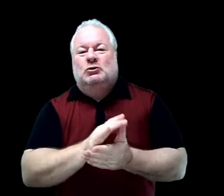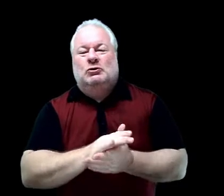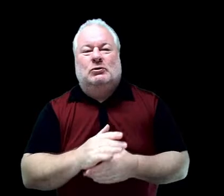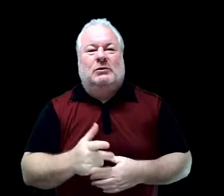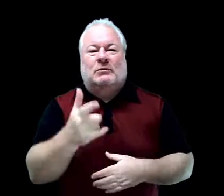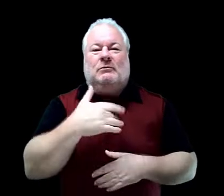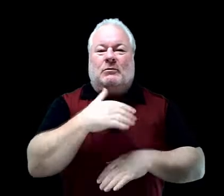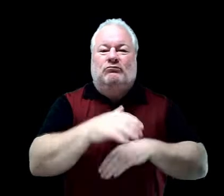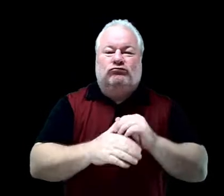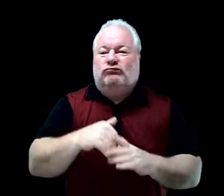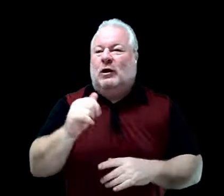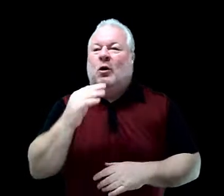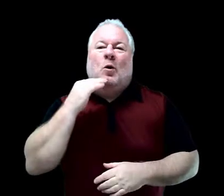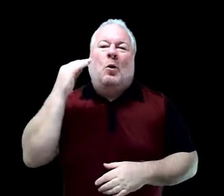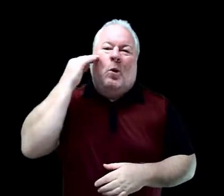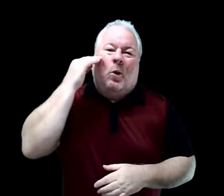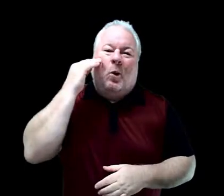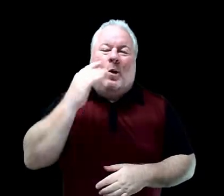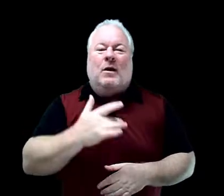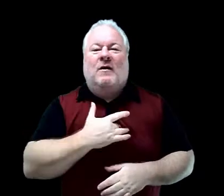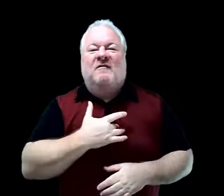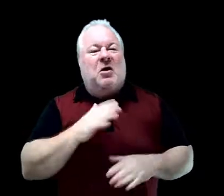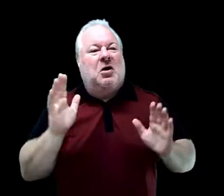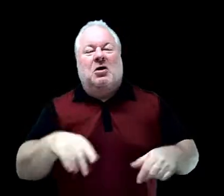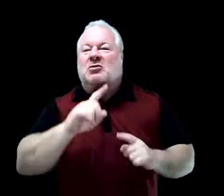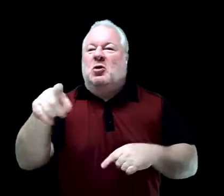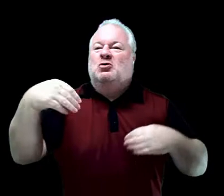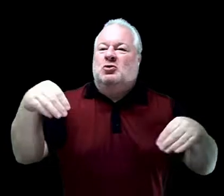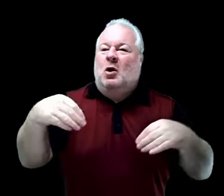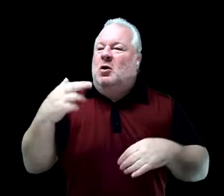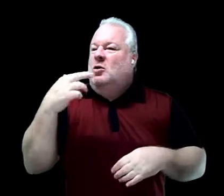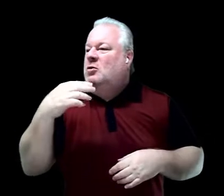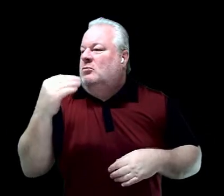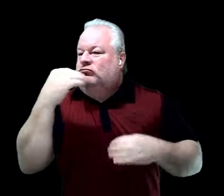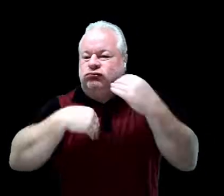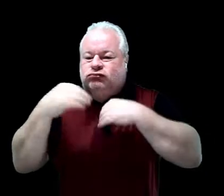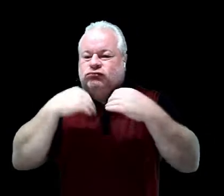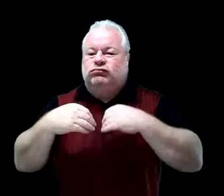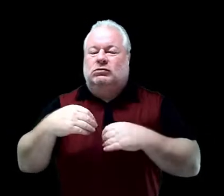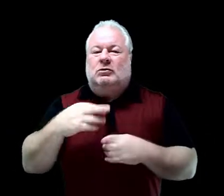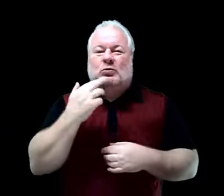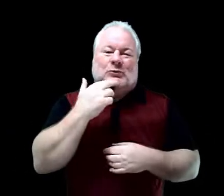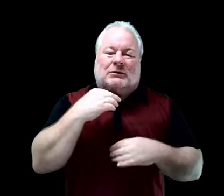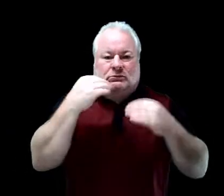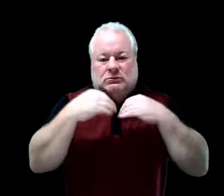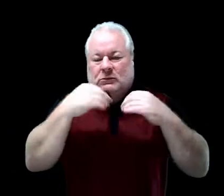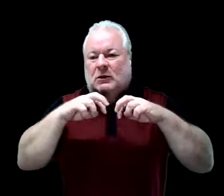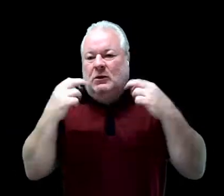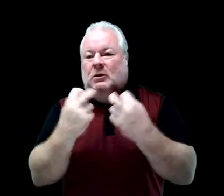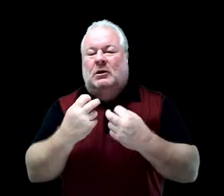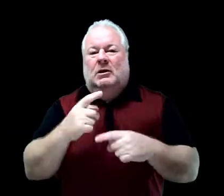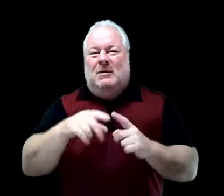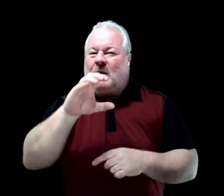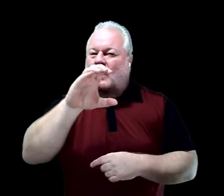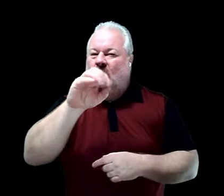and you might be comfortable at home as you start to visit stores and restaurants and parks, that we continue